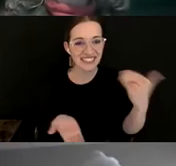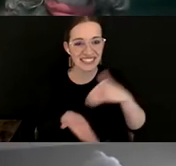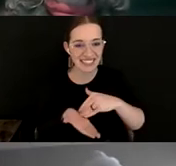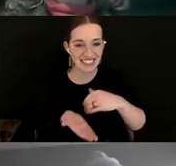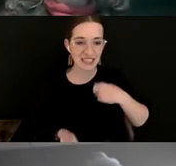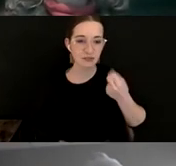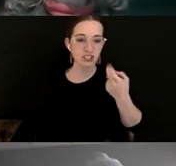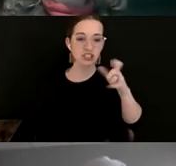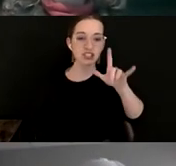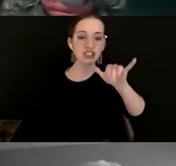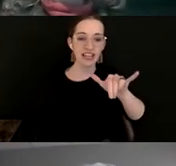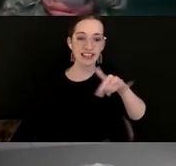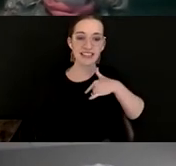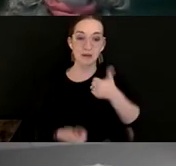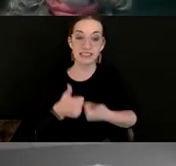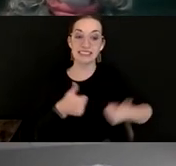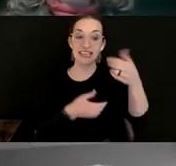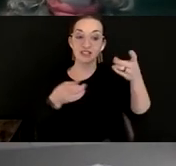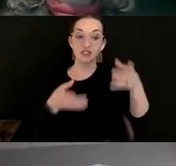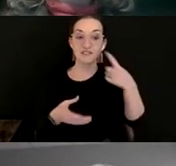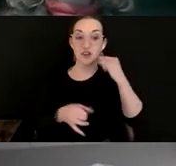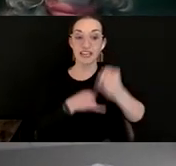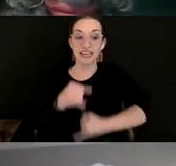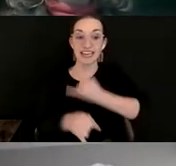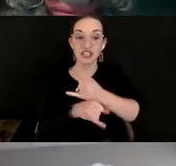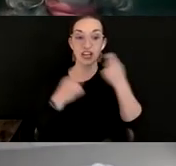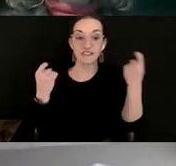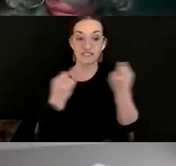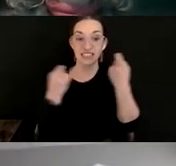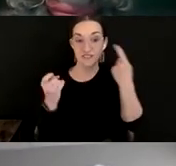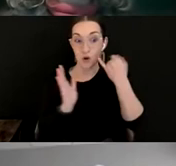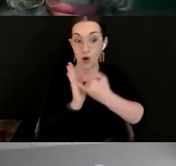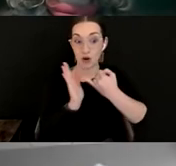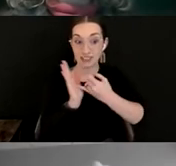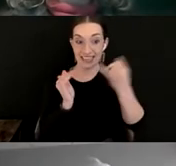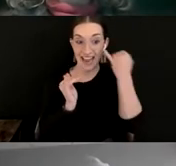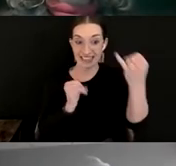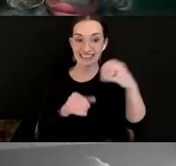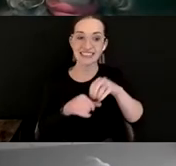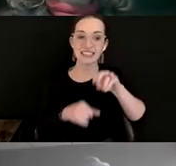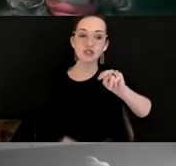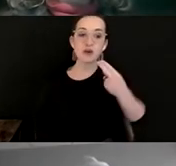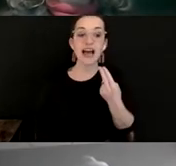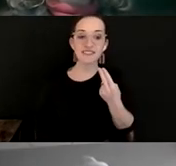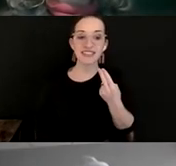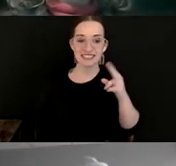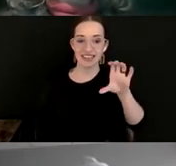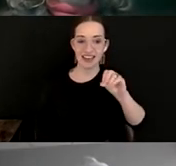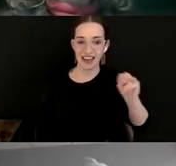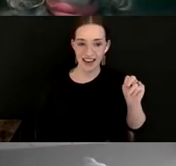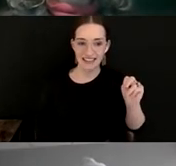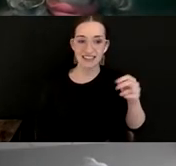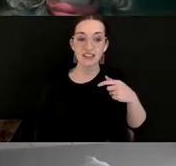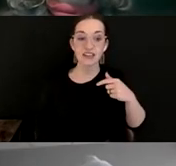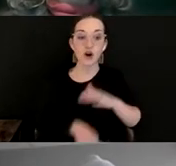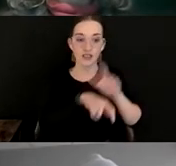I'm the Executive Director of the International Festival of Arts and Ideas in New Haven, Connecticut. I'm on the traditional lands along